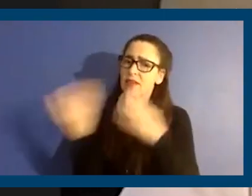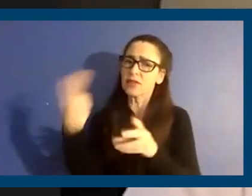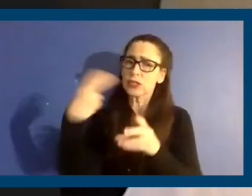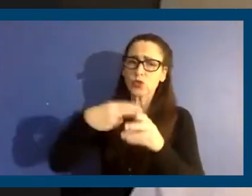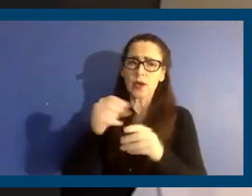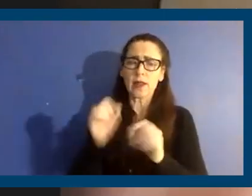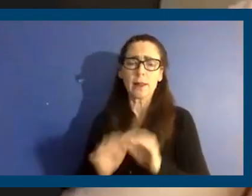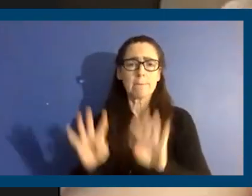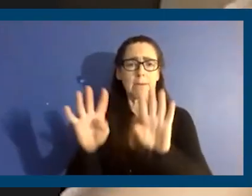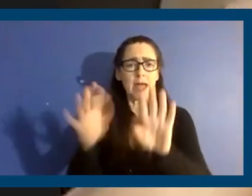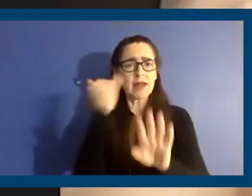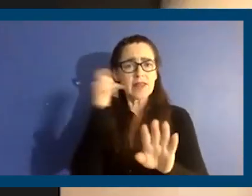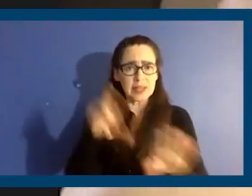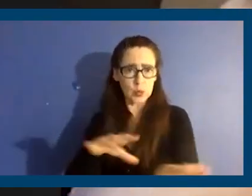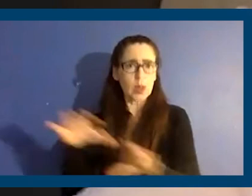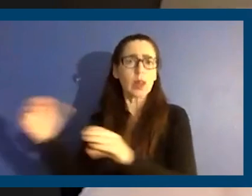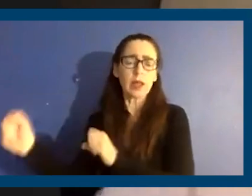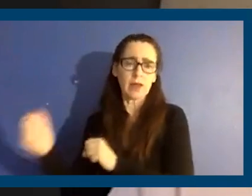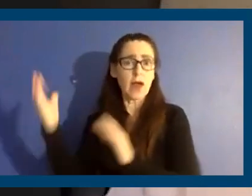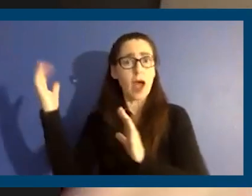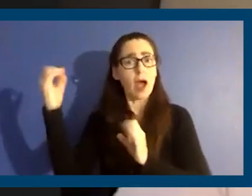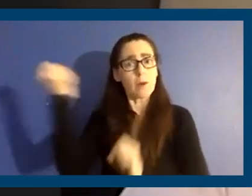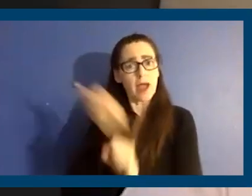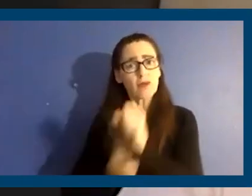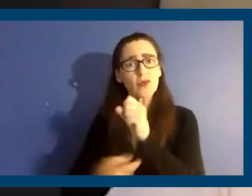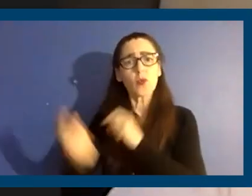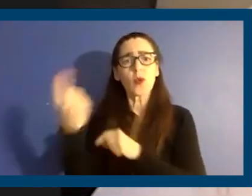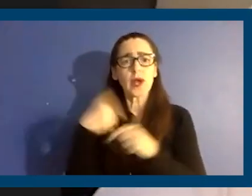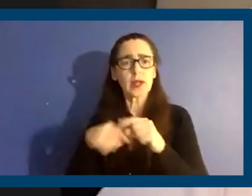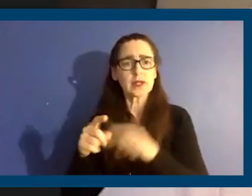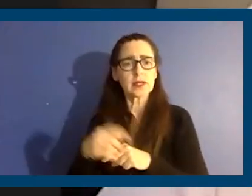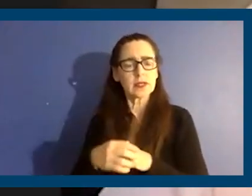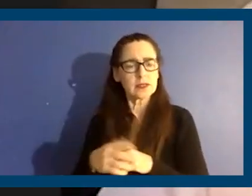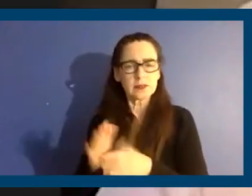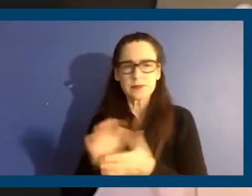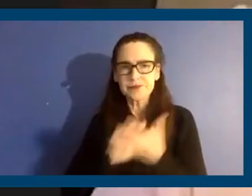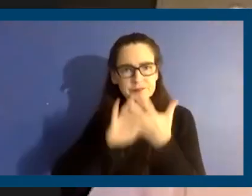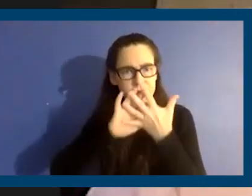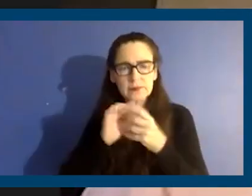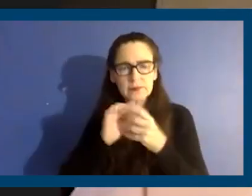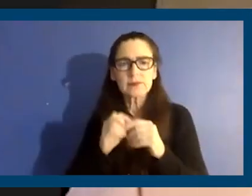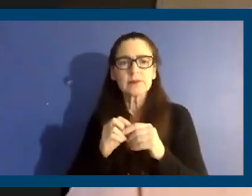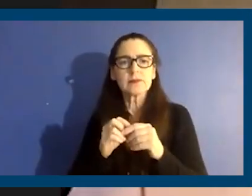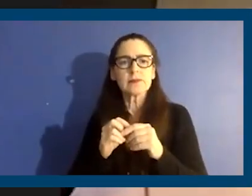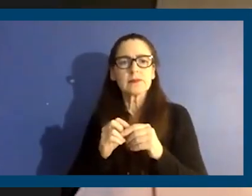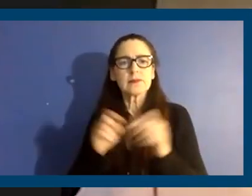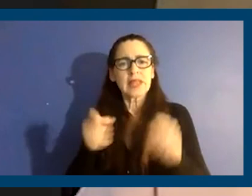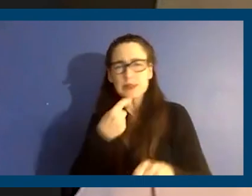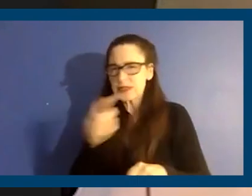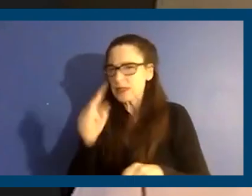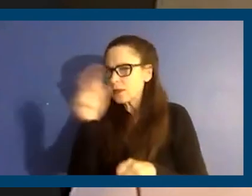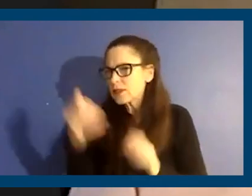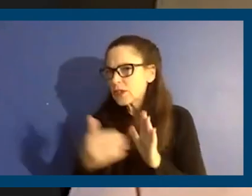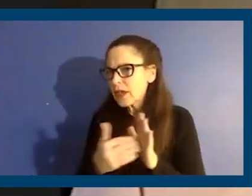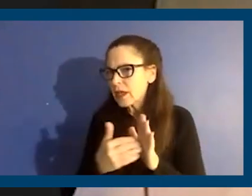if they have to leave. Um, and I hope everyone, um, has learned a lot from them. Um, so, I'm sorry, can you repeat the question again?